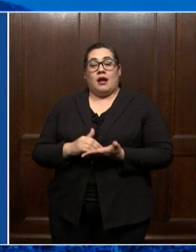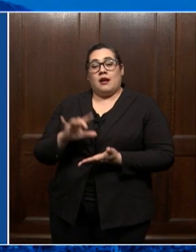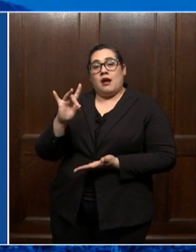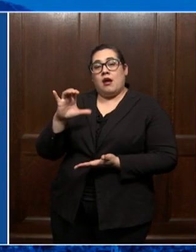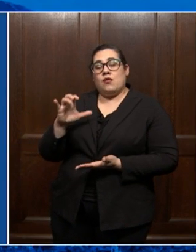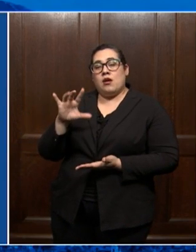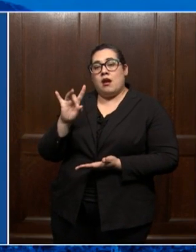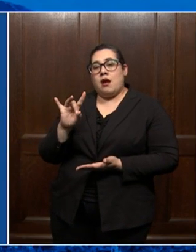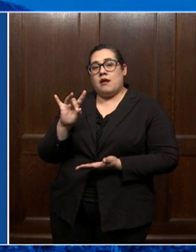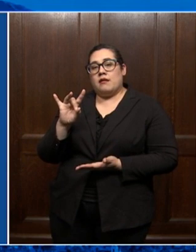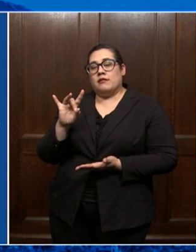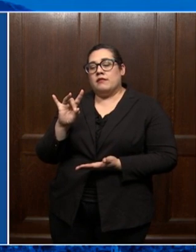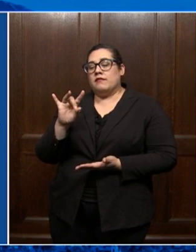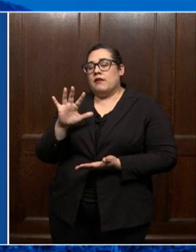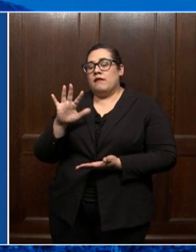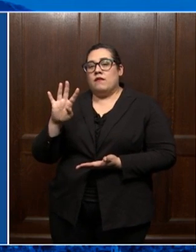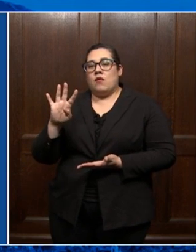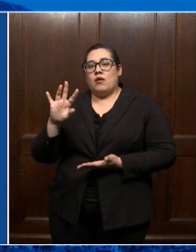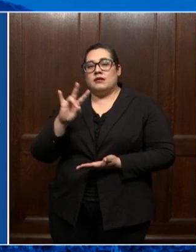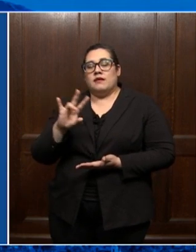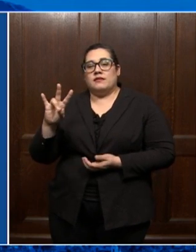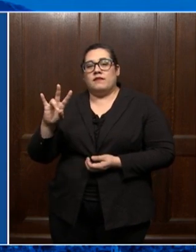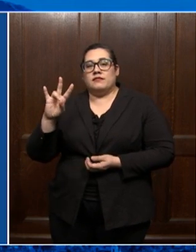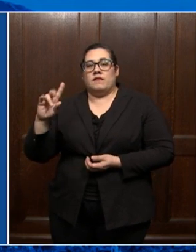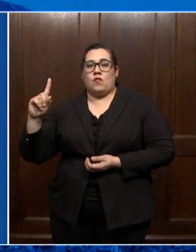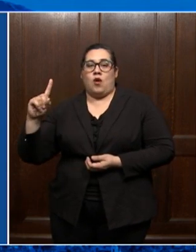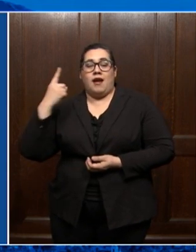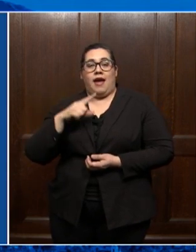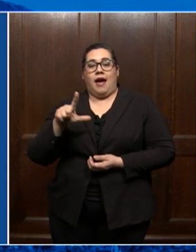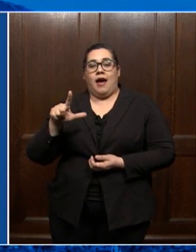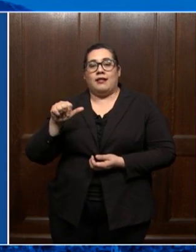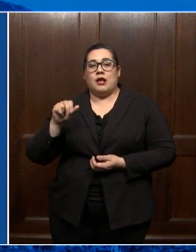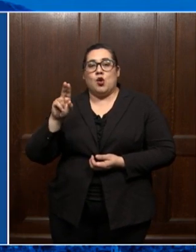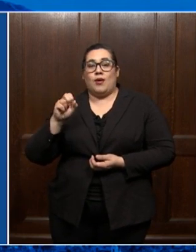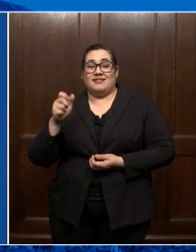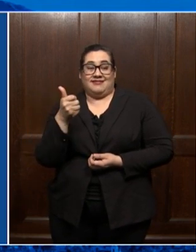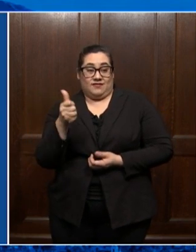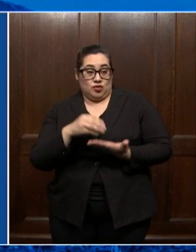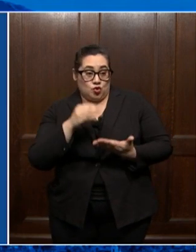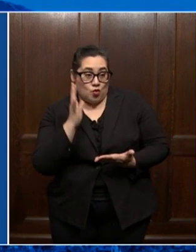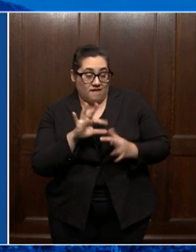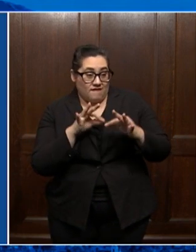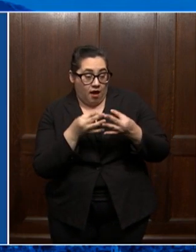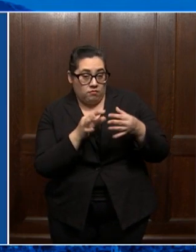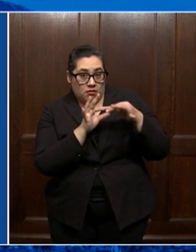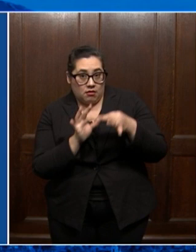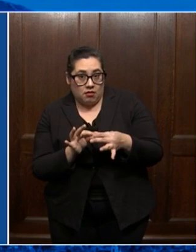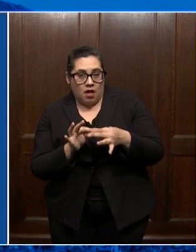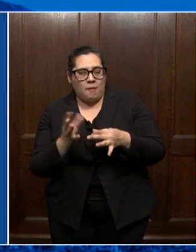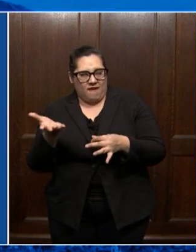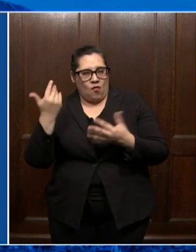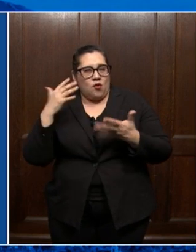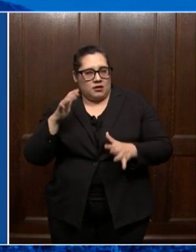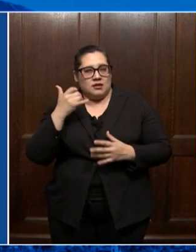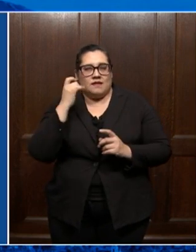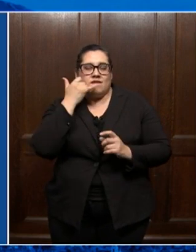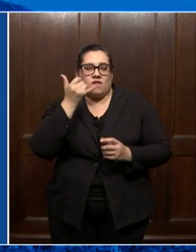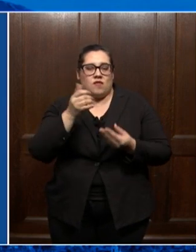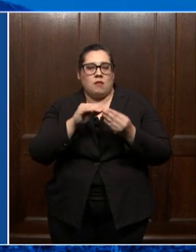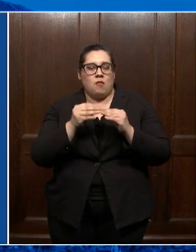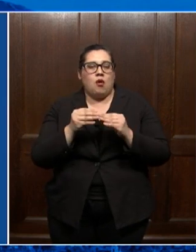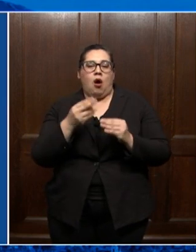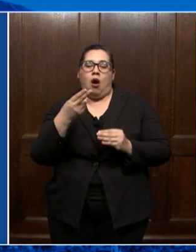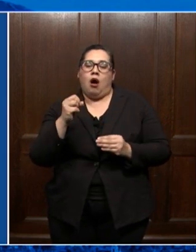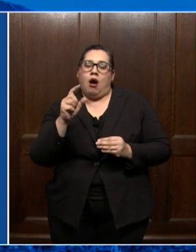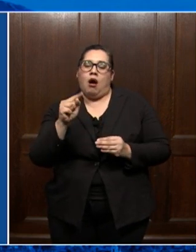-854-7771. For LAUSD students and families, I've previously shared the district's phone hotline where you can